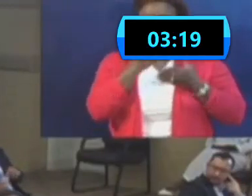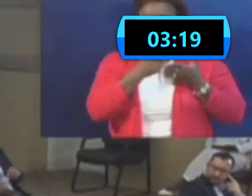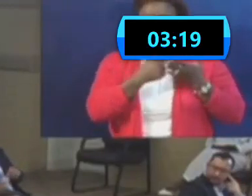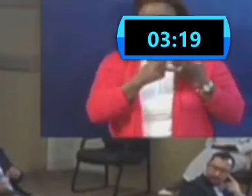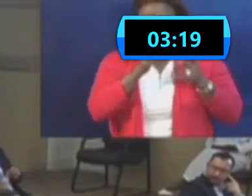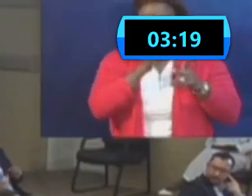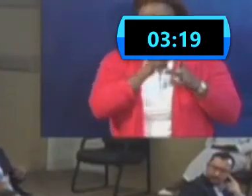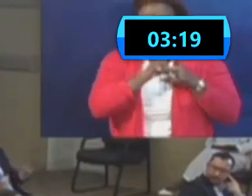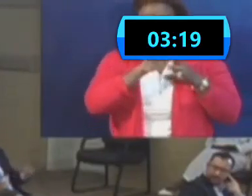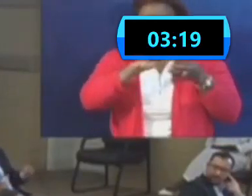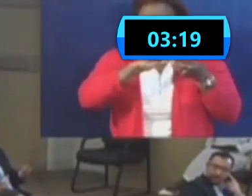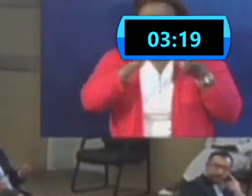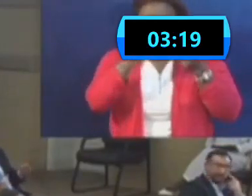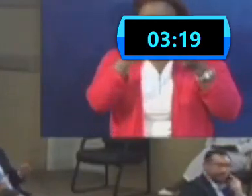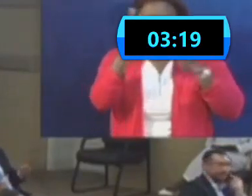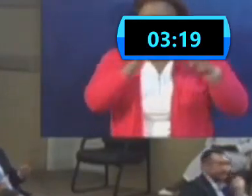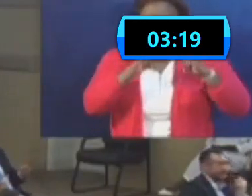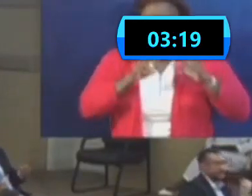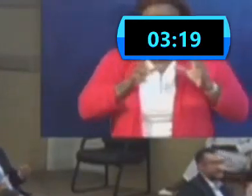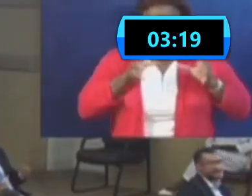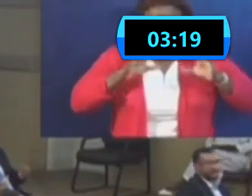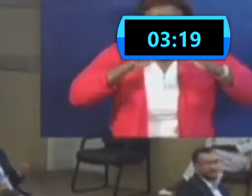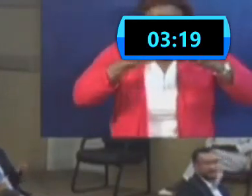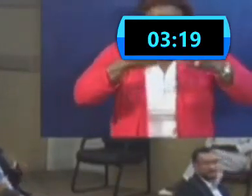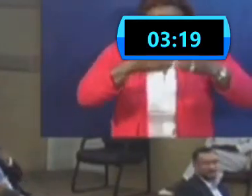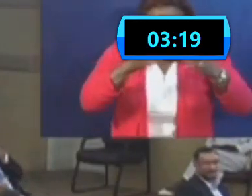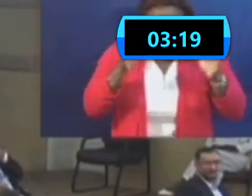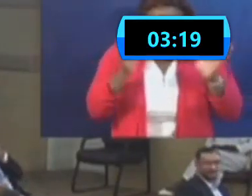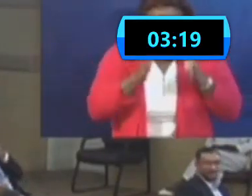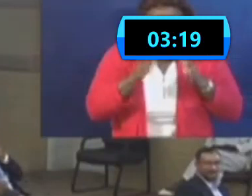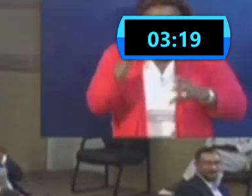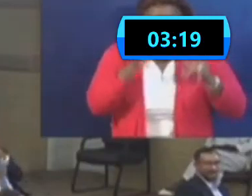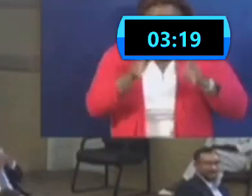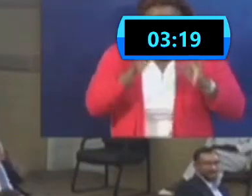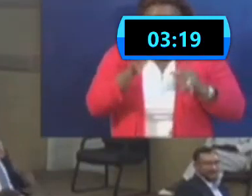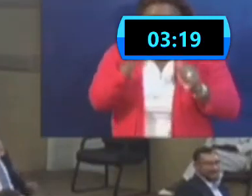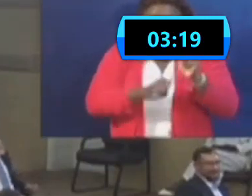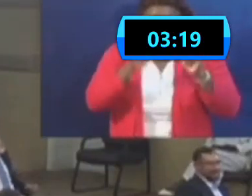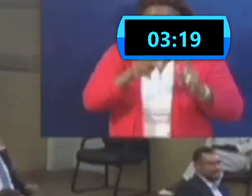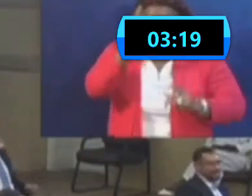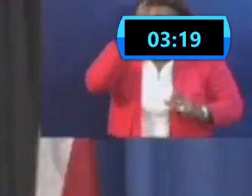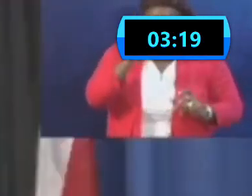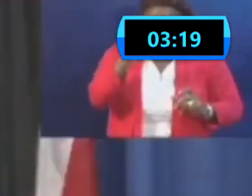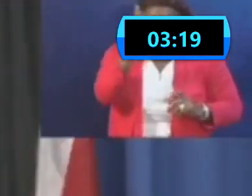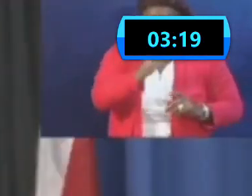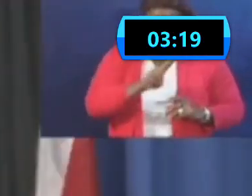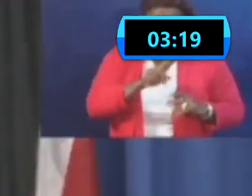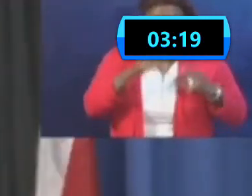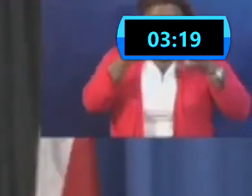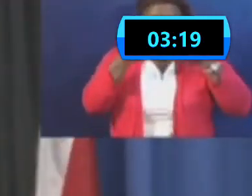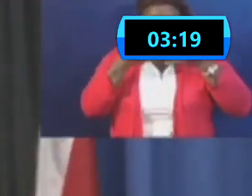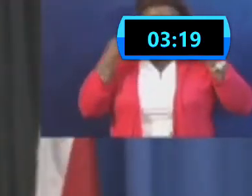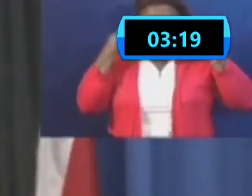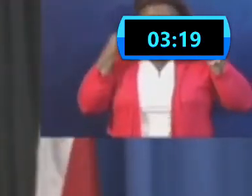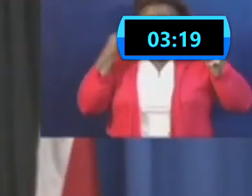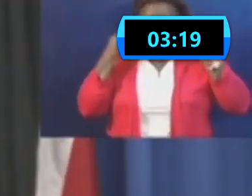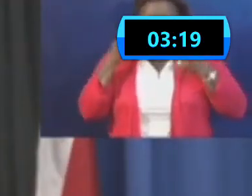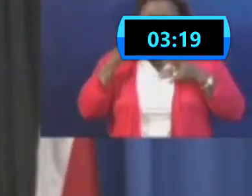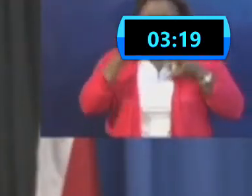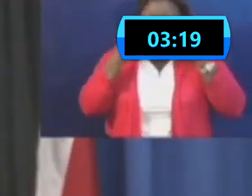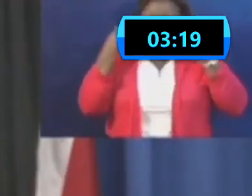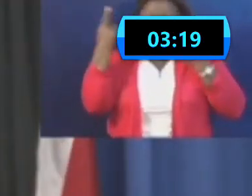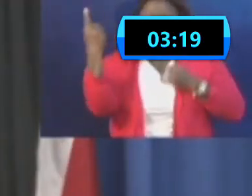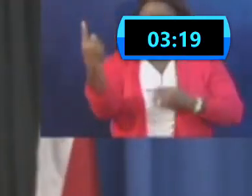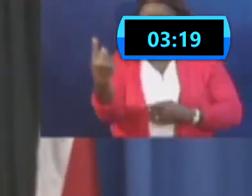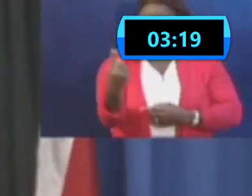in terms of gatherings and whatnot, if everybody would be mandated to wear masks? So mask alone is a singular public